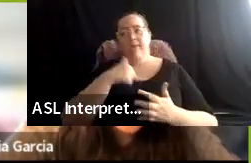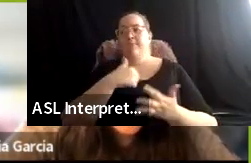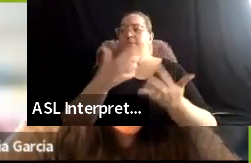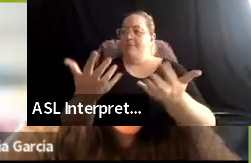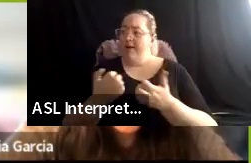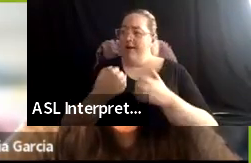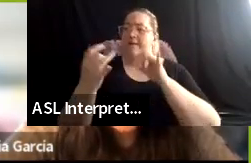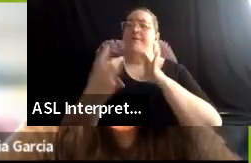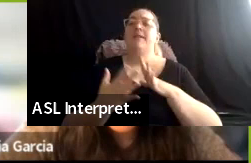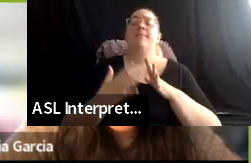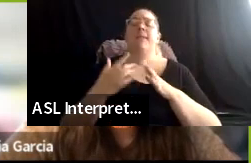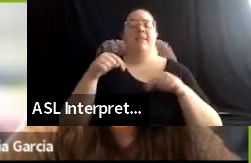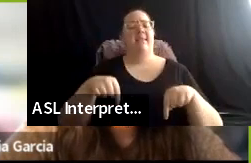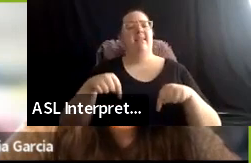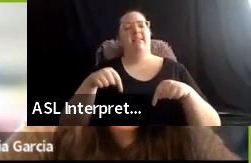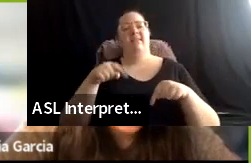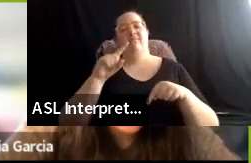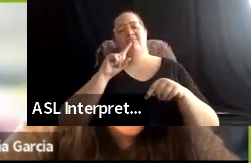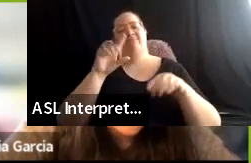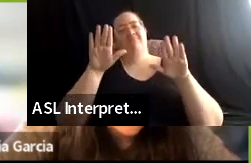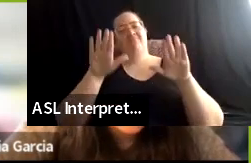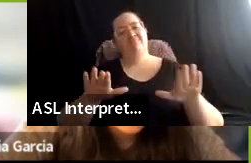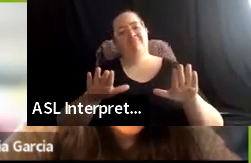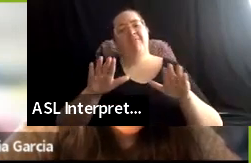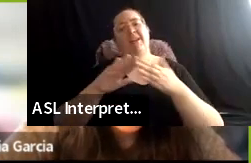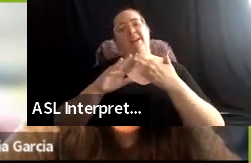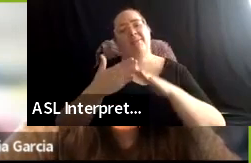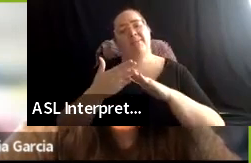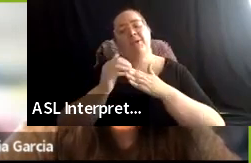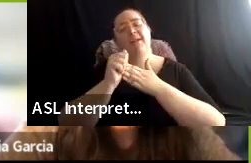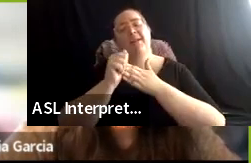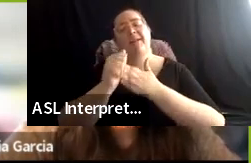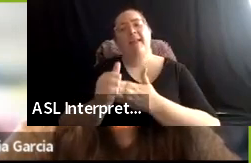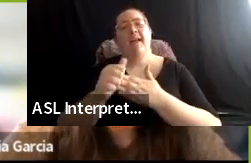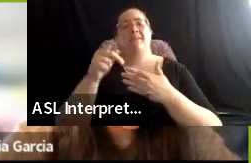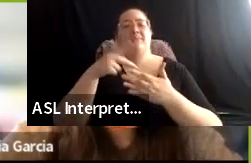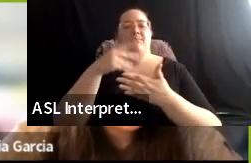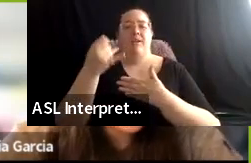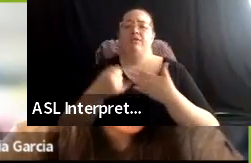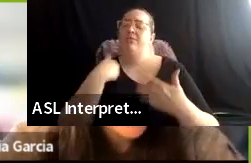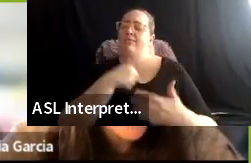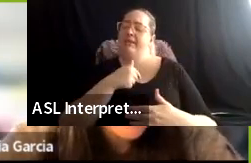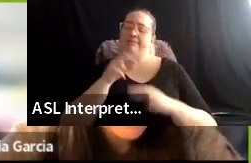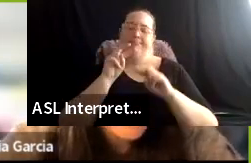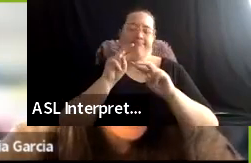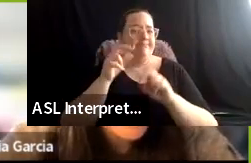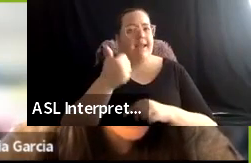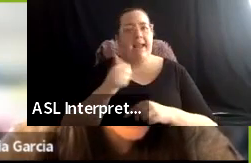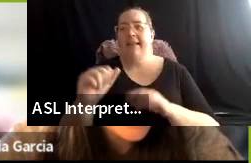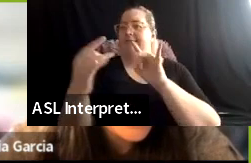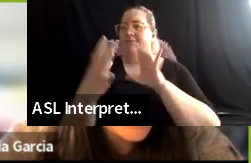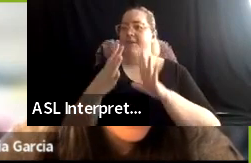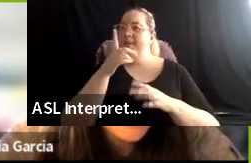-led project. And so we look forward to hearing the feedback from anyone who would like to participate.